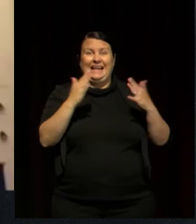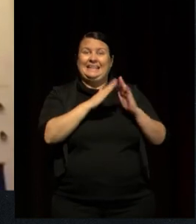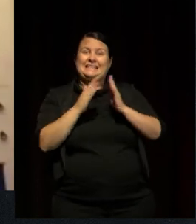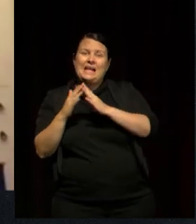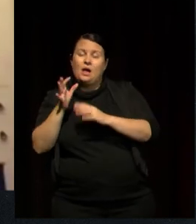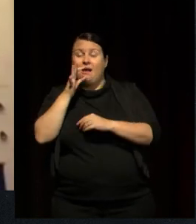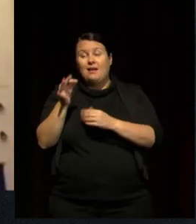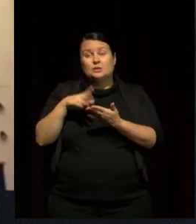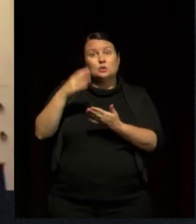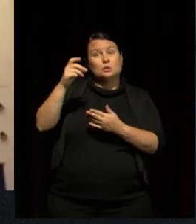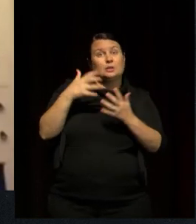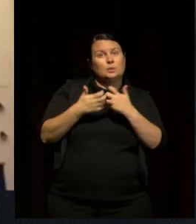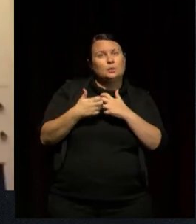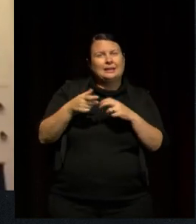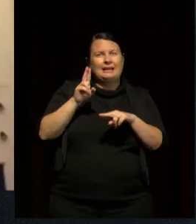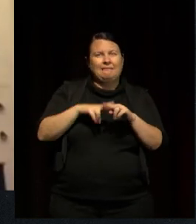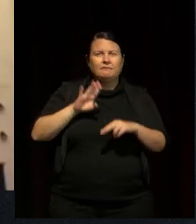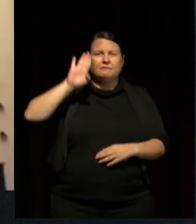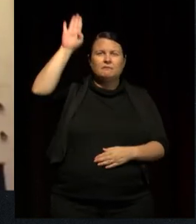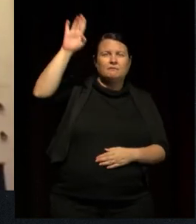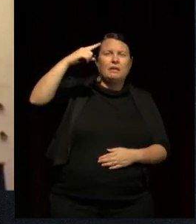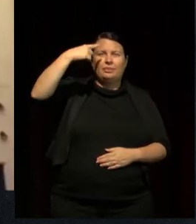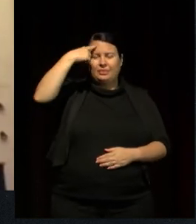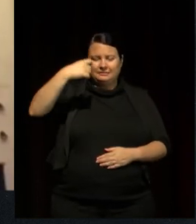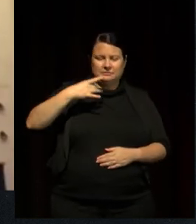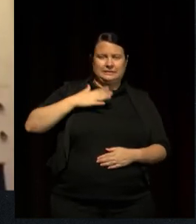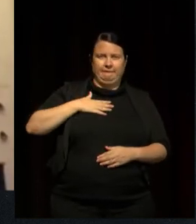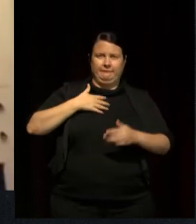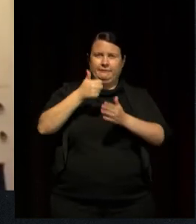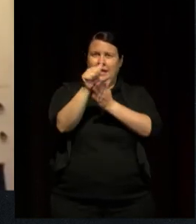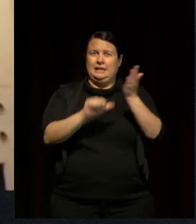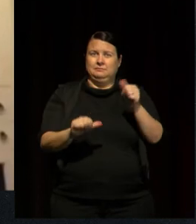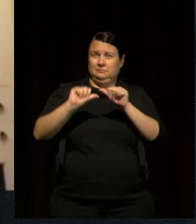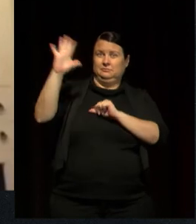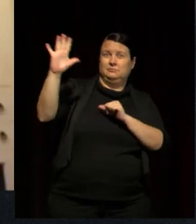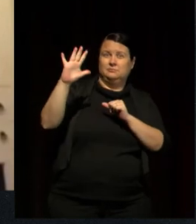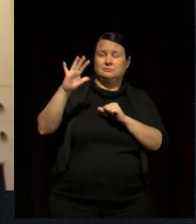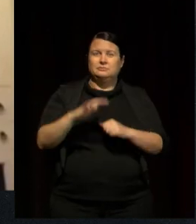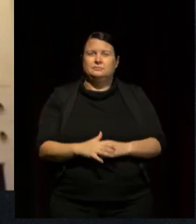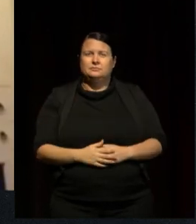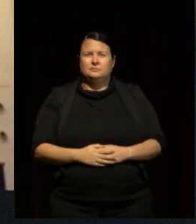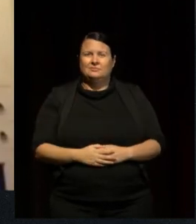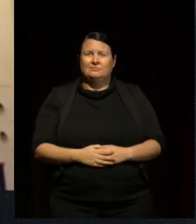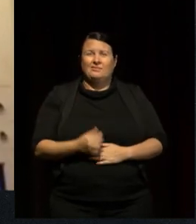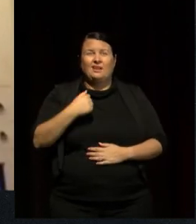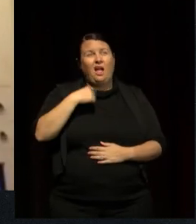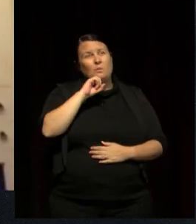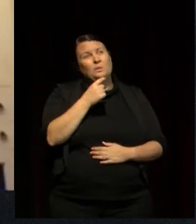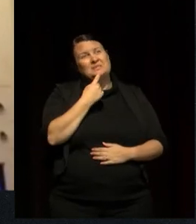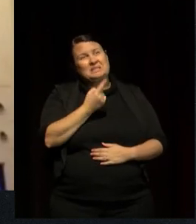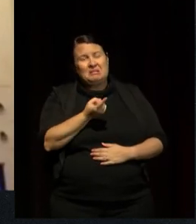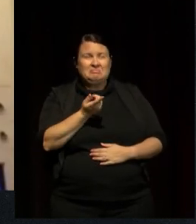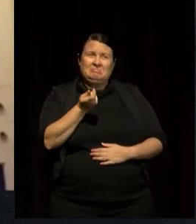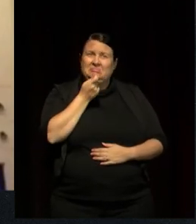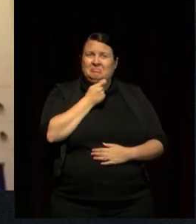to uni to put their hands up if they consider themselves to have some artistic skill or capacity, and probably, you know, only